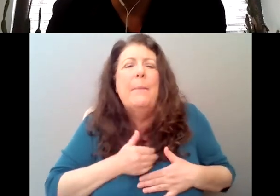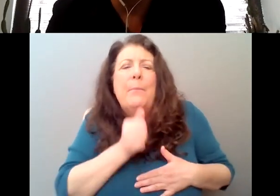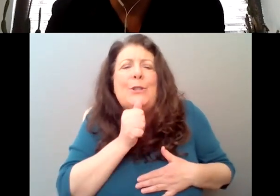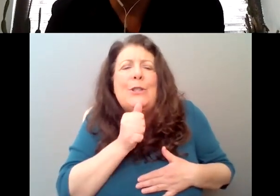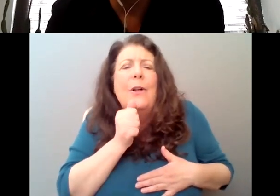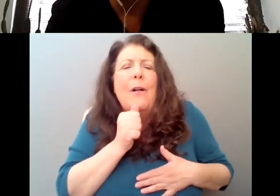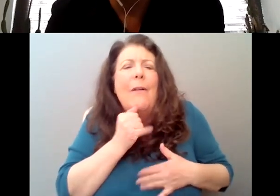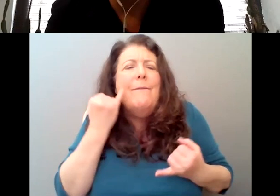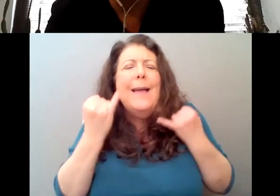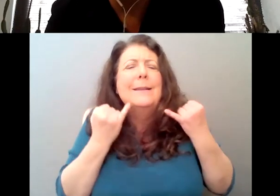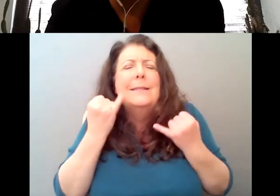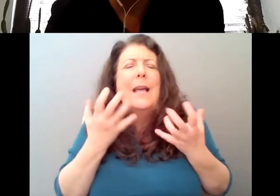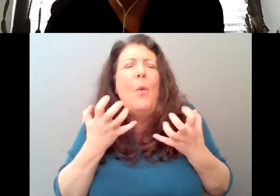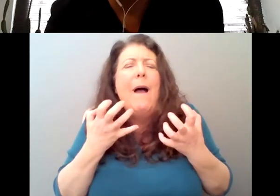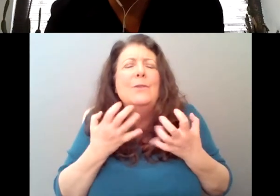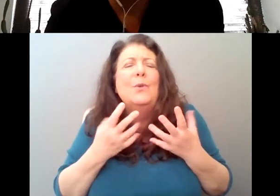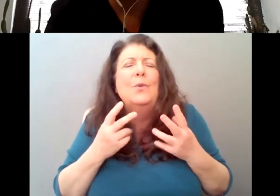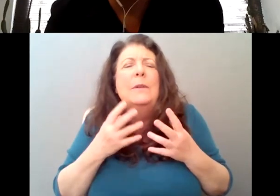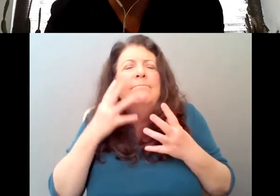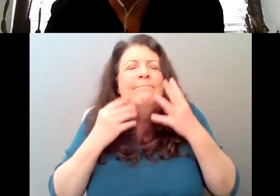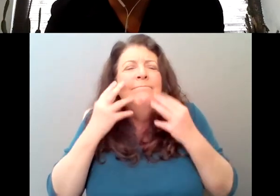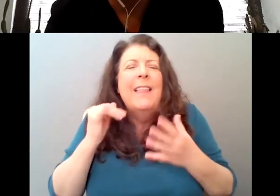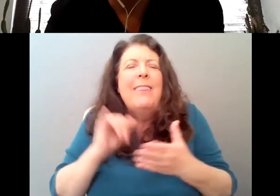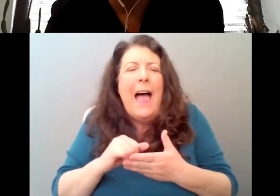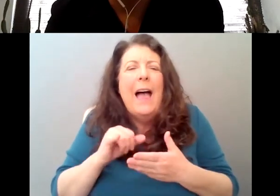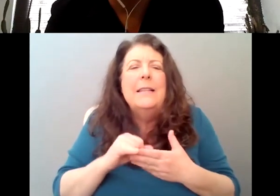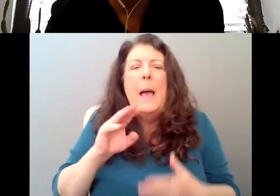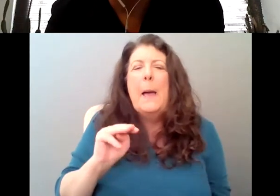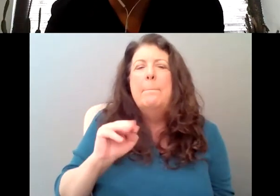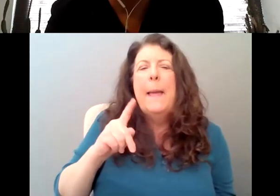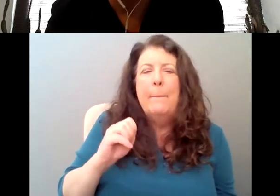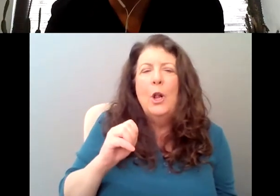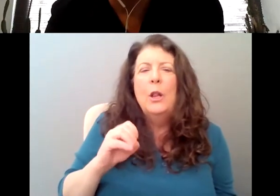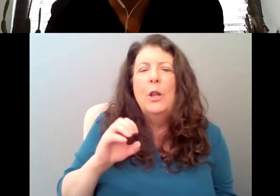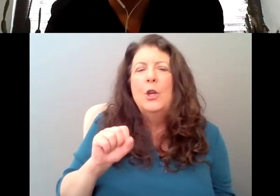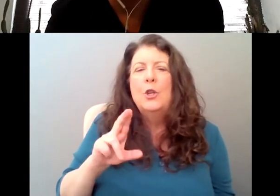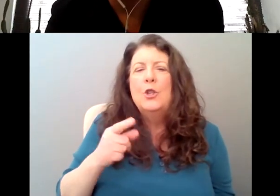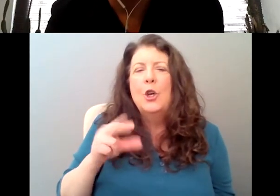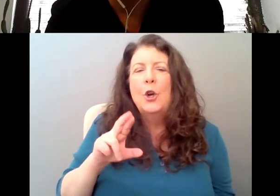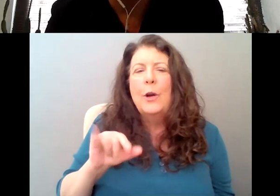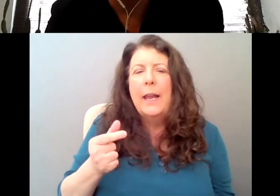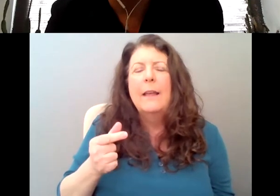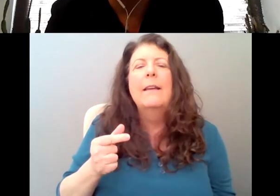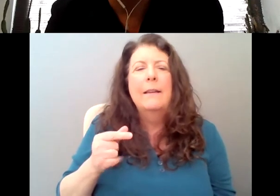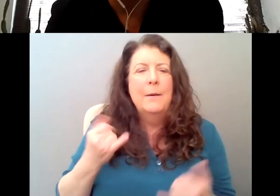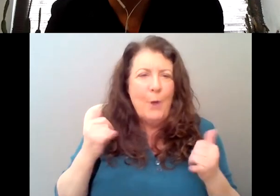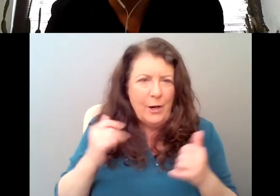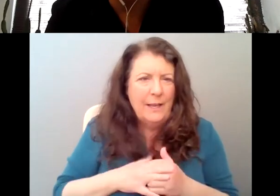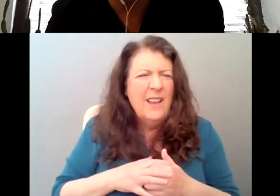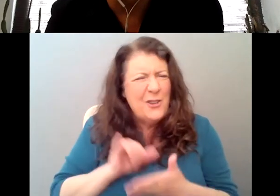things. And I, I kind of come into the writer's room with like a whole bunch of puzzle pieces